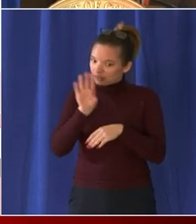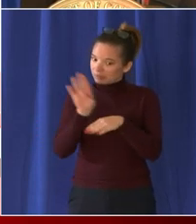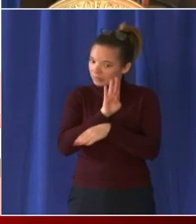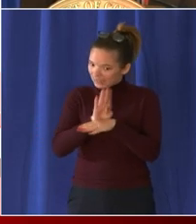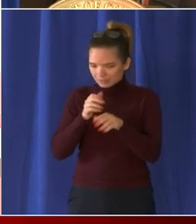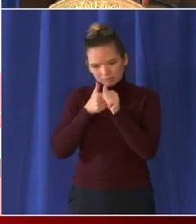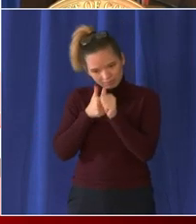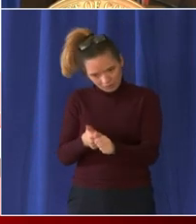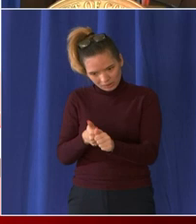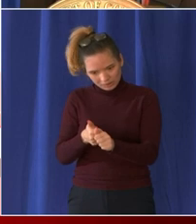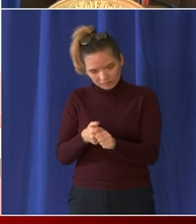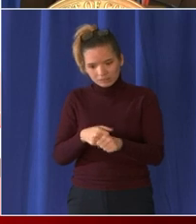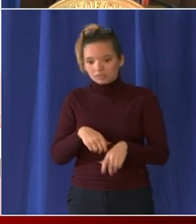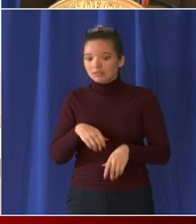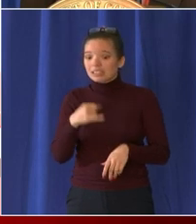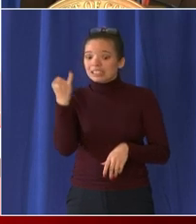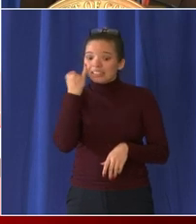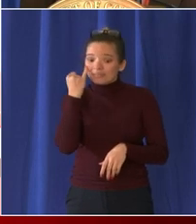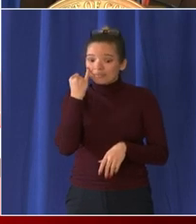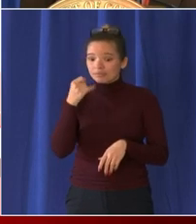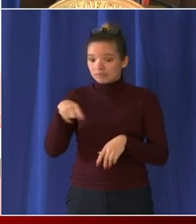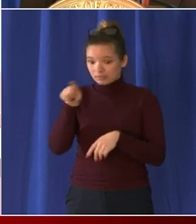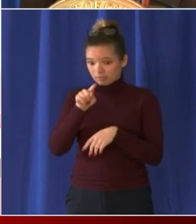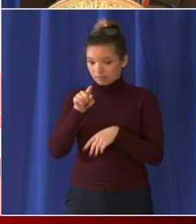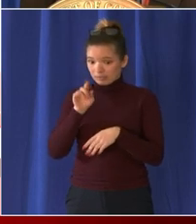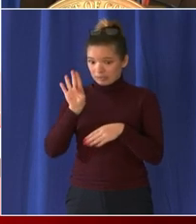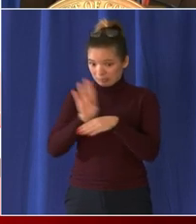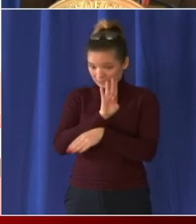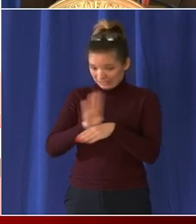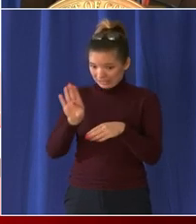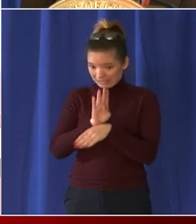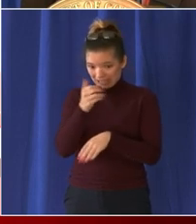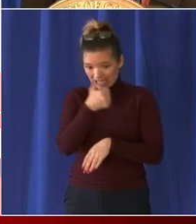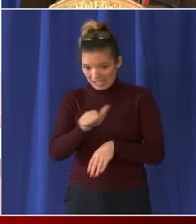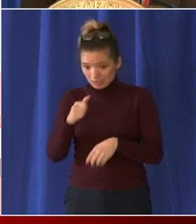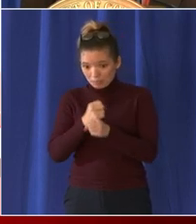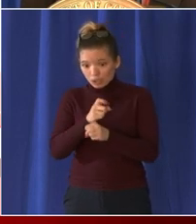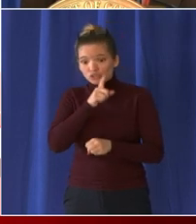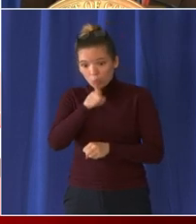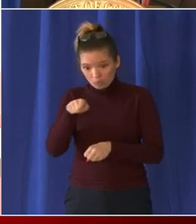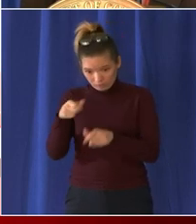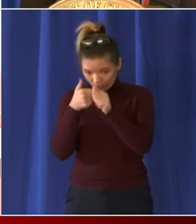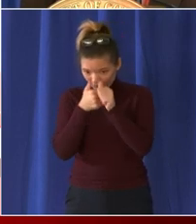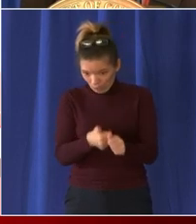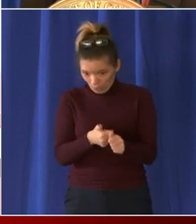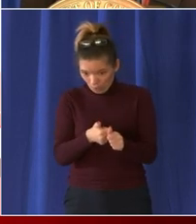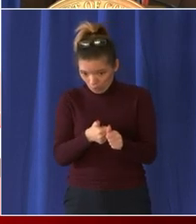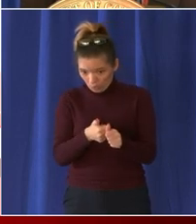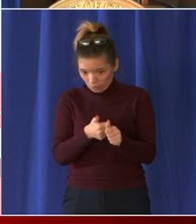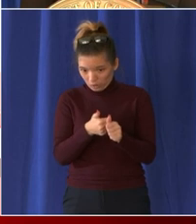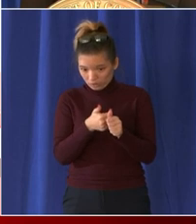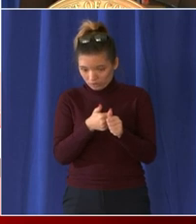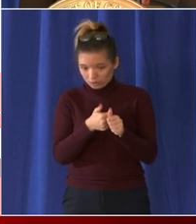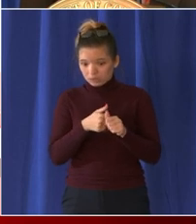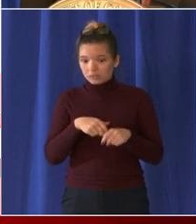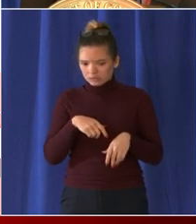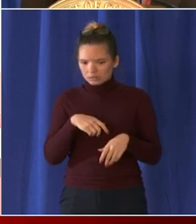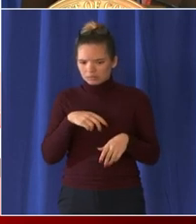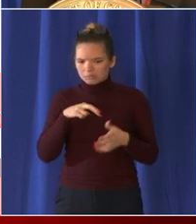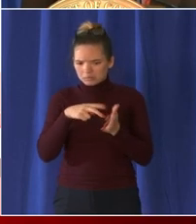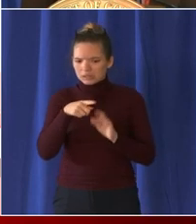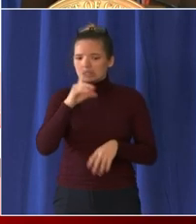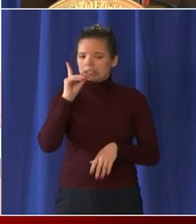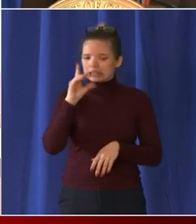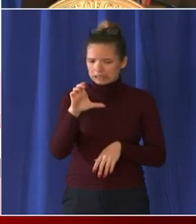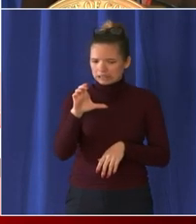will by and large cooperate will there be some people who don't cooperate i'm sure they there will be um will there be